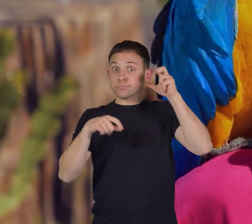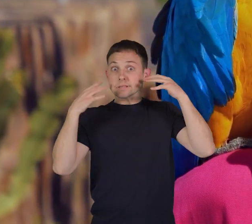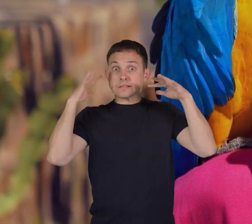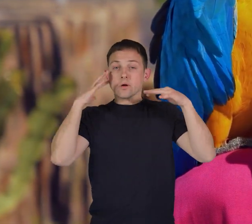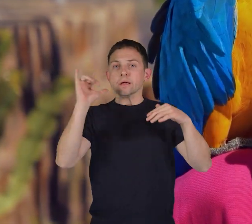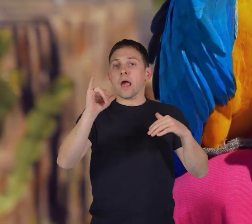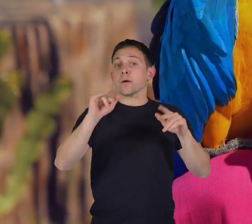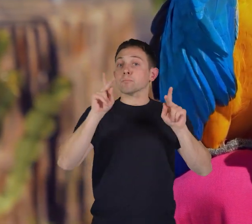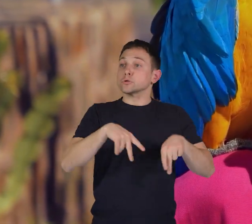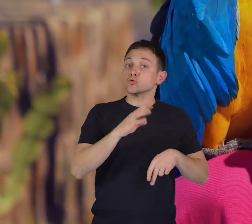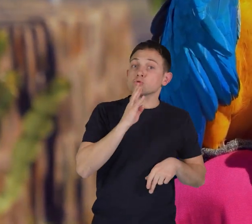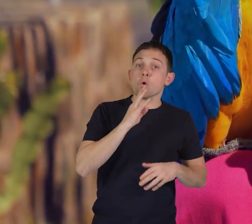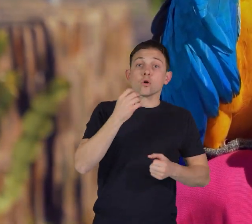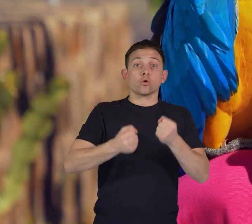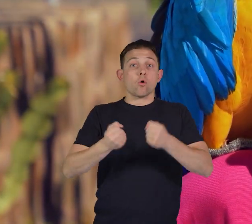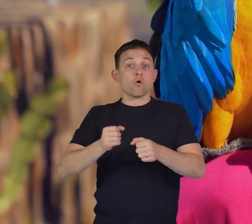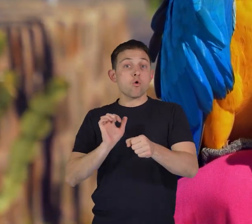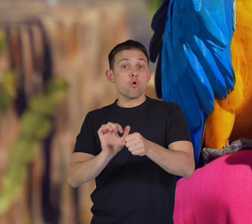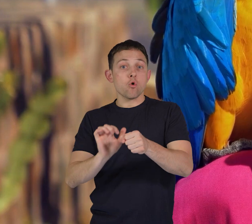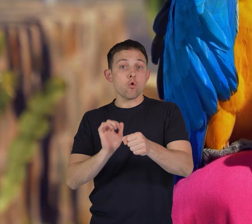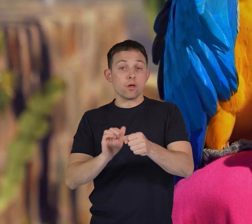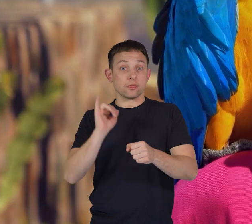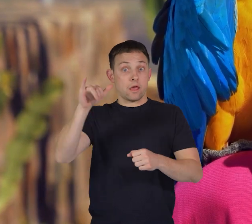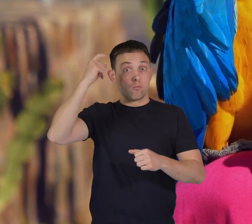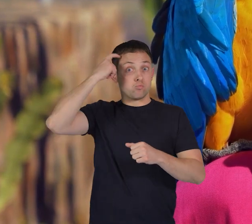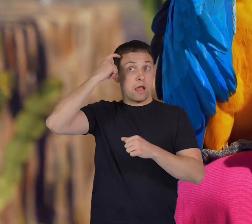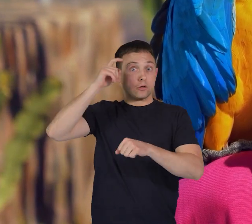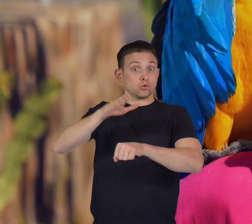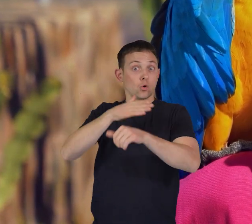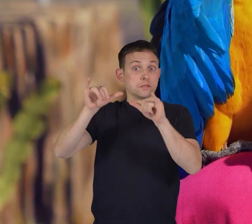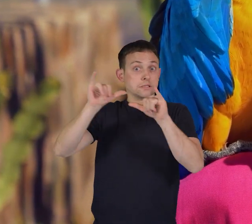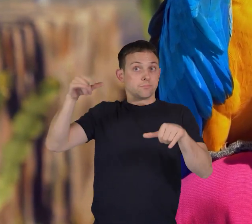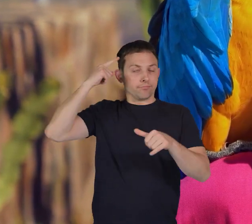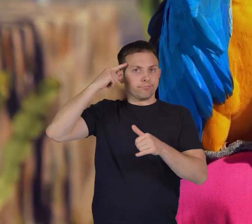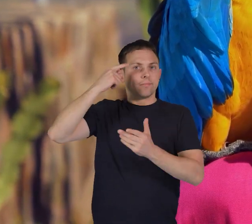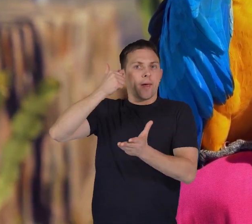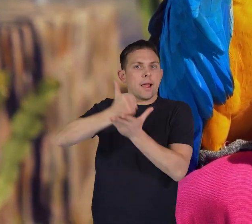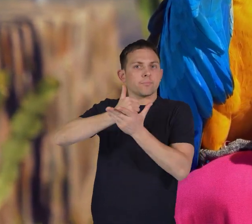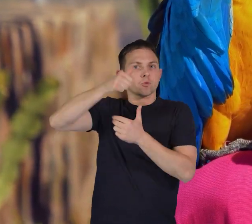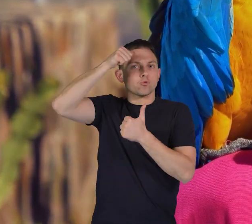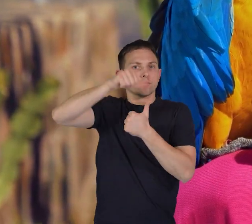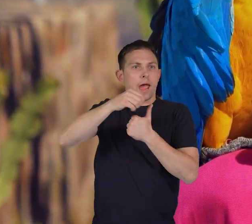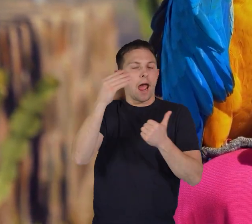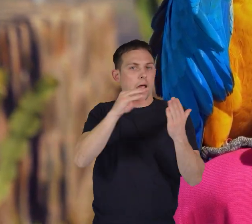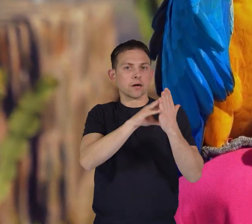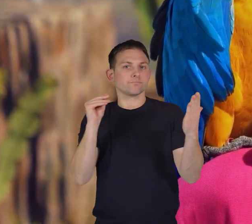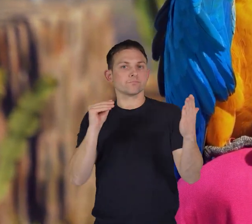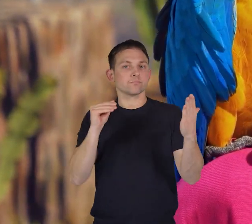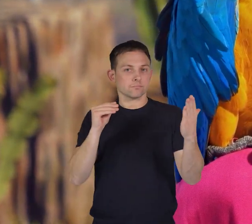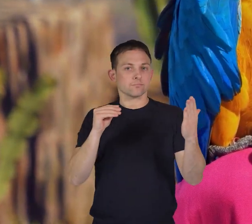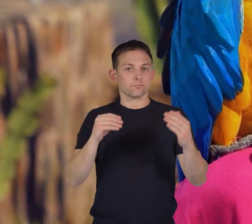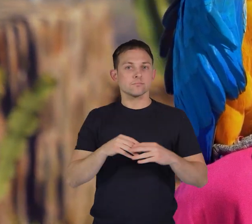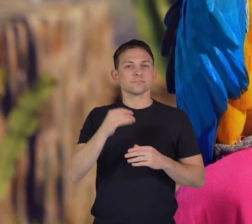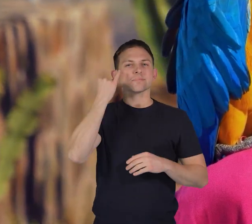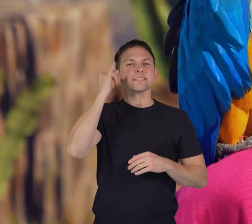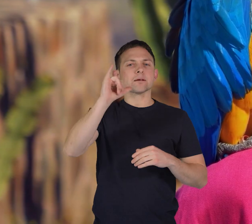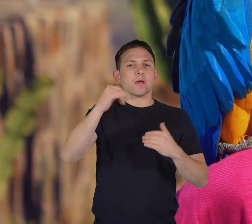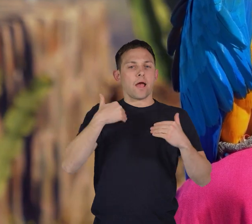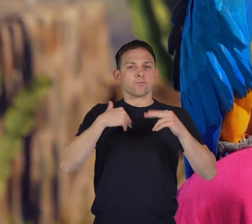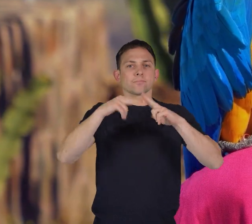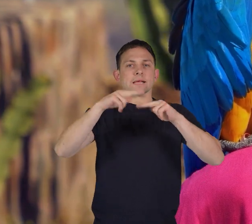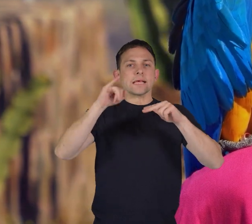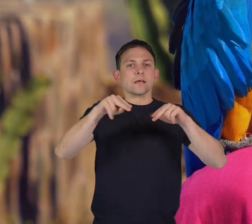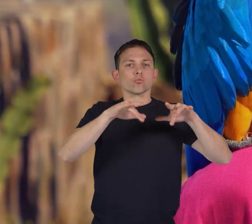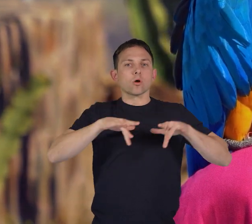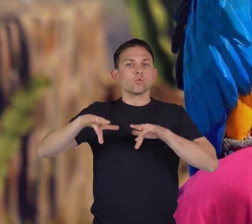or a car honking, their brain's song system helps them remember and imitate it. It's like having a built-in recording and